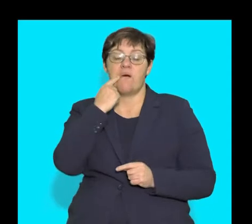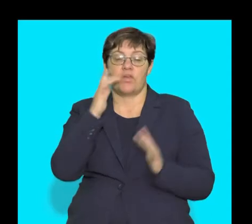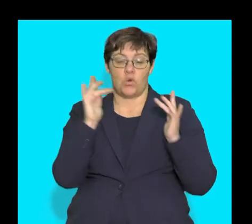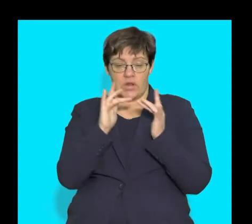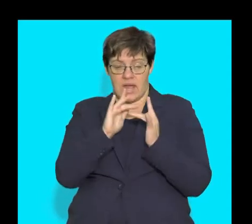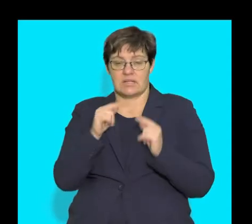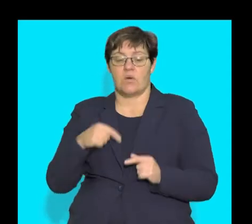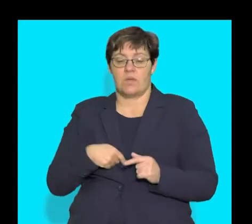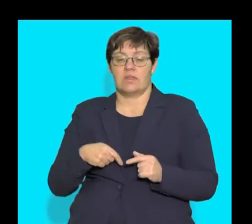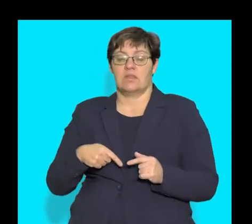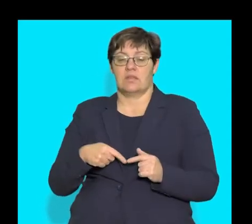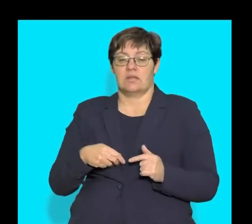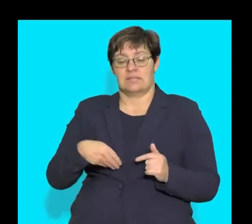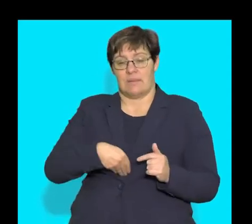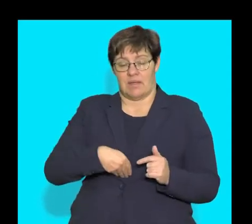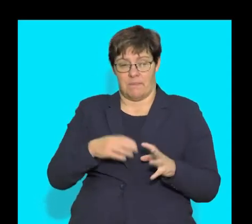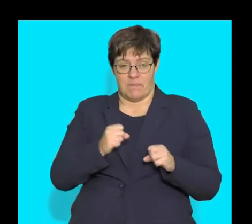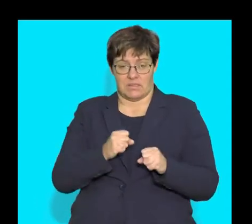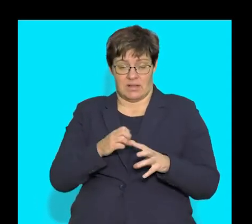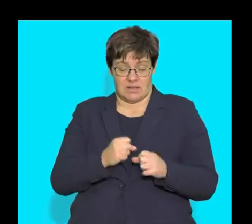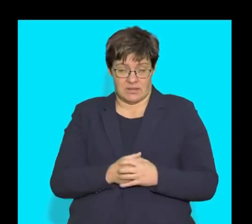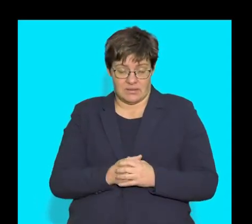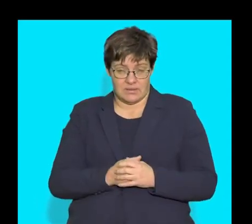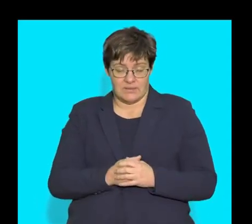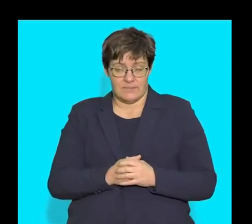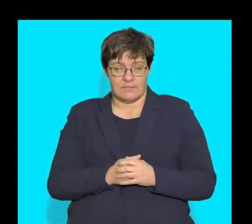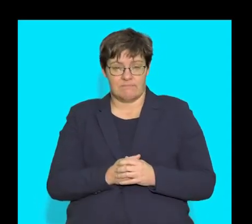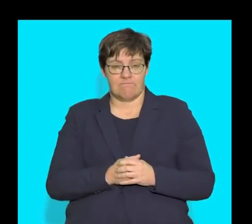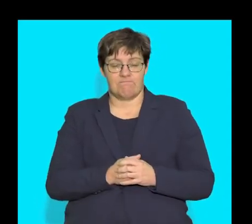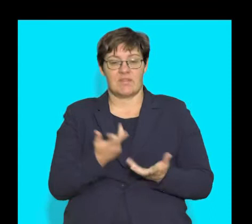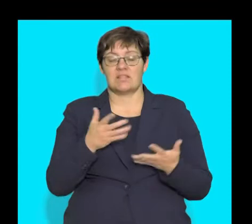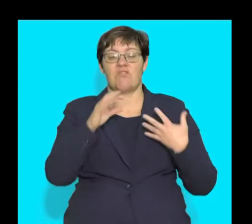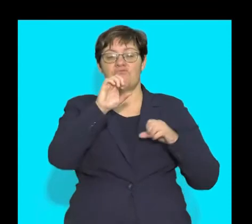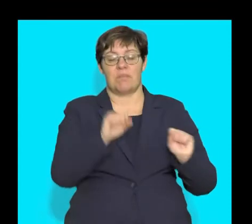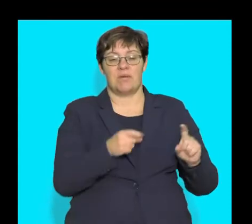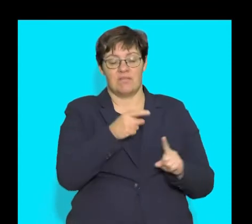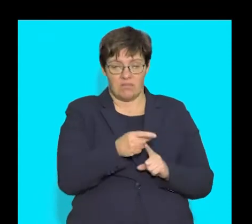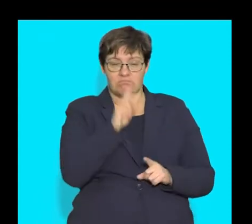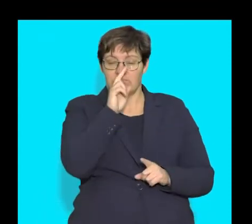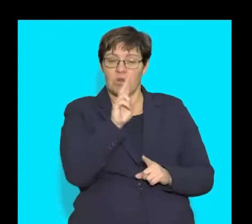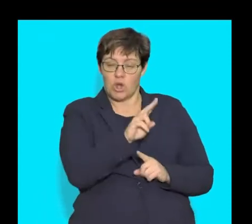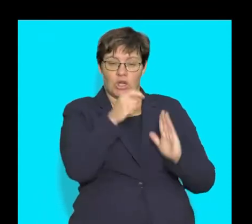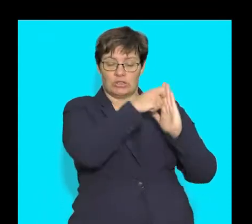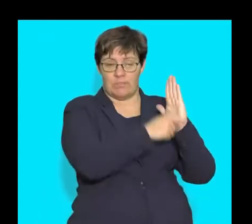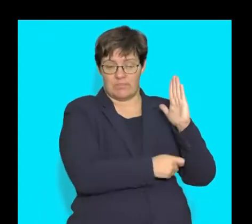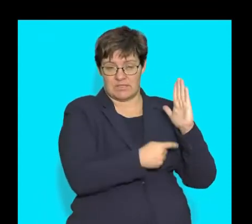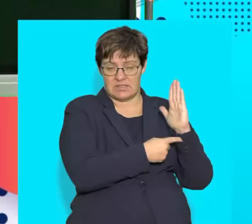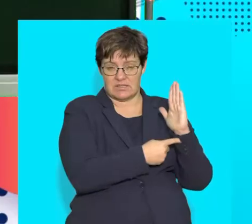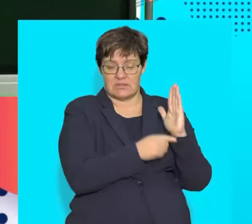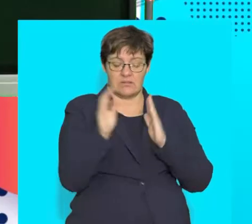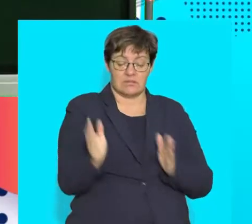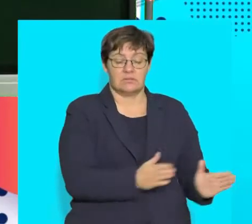to the muscular stomach. And so guys, that's a wrap for looking at terms.